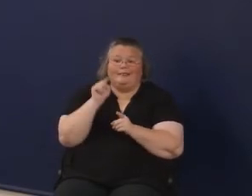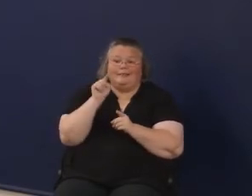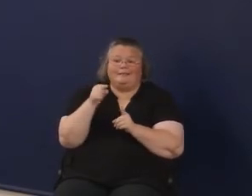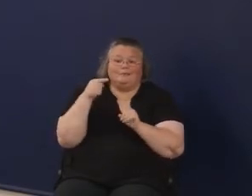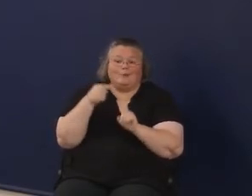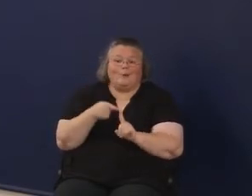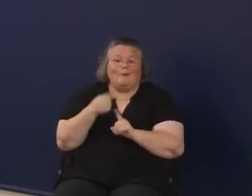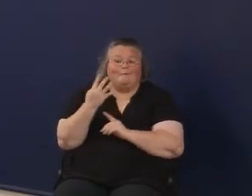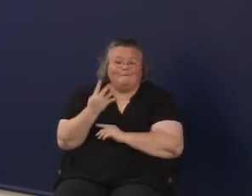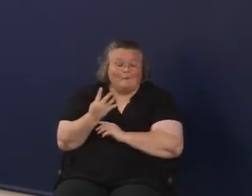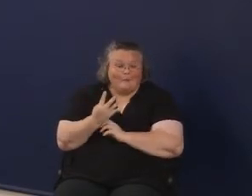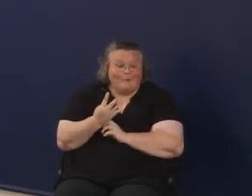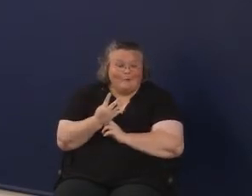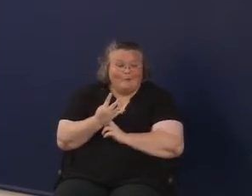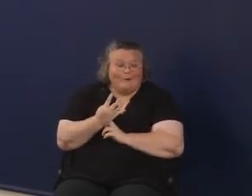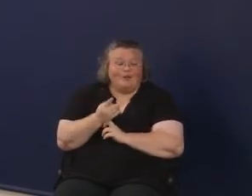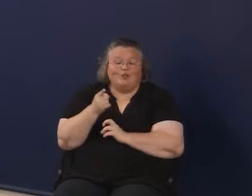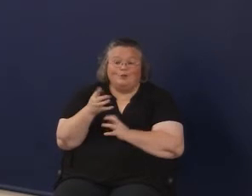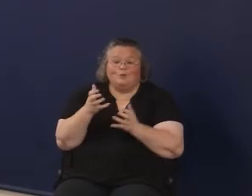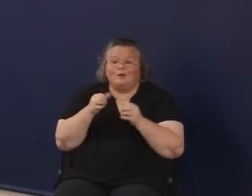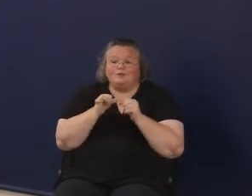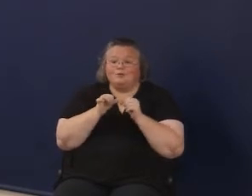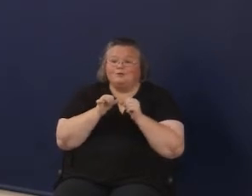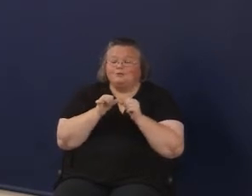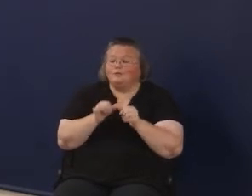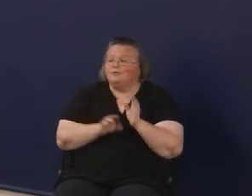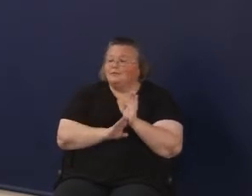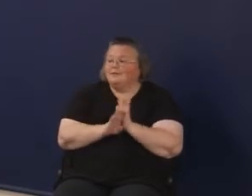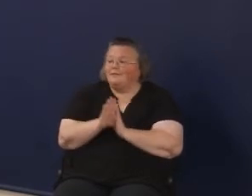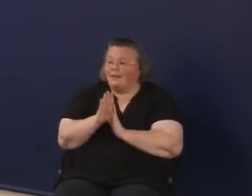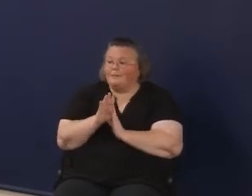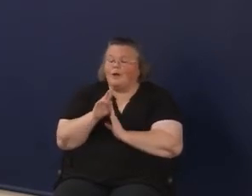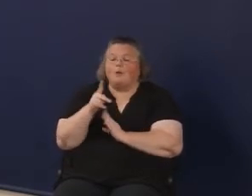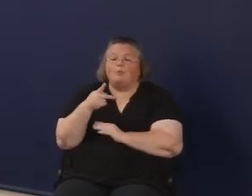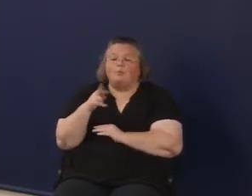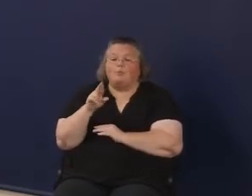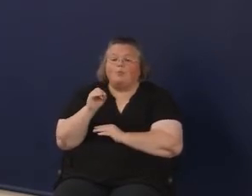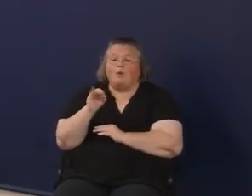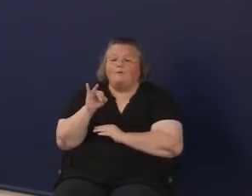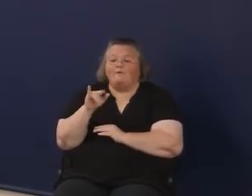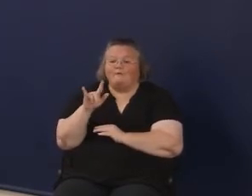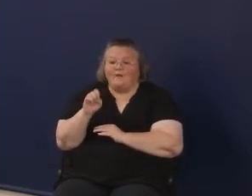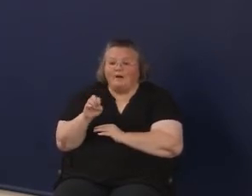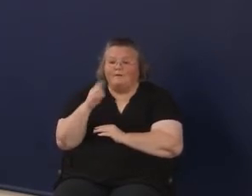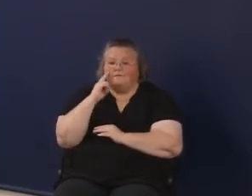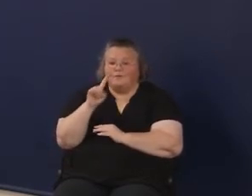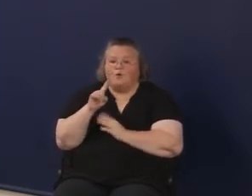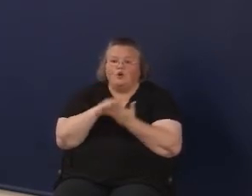that you all I think are pushing towards to develop a profile of a learner or graduate.